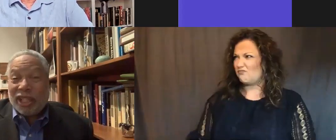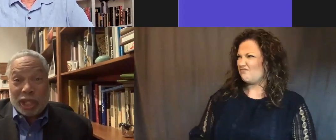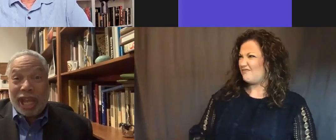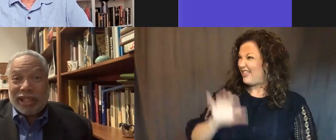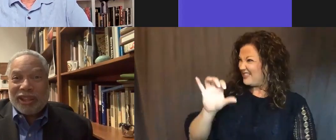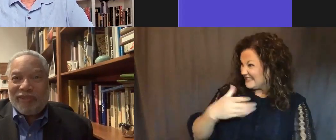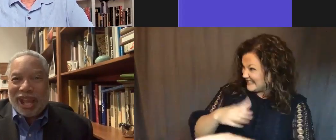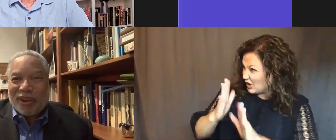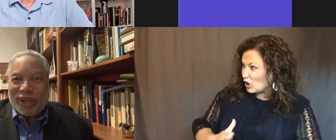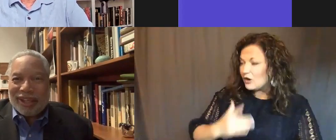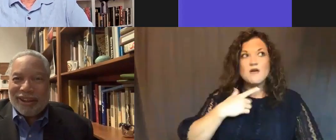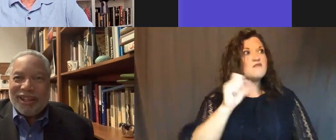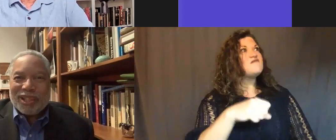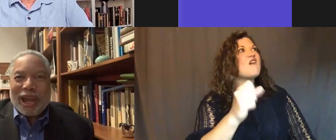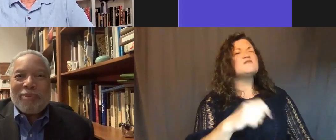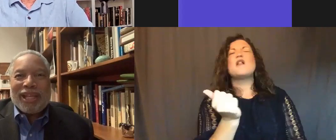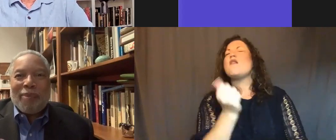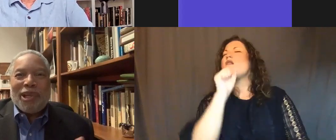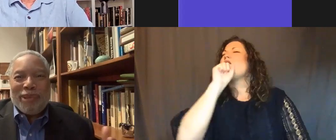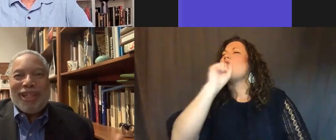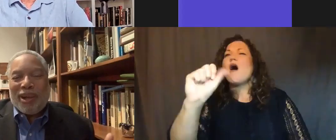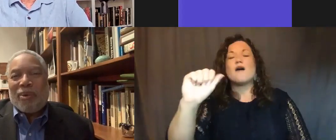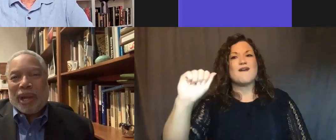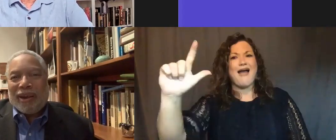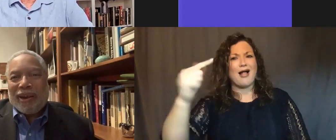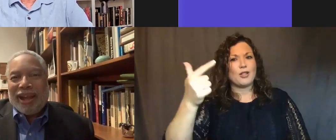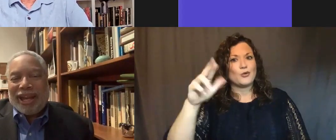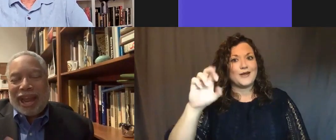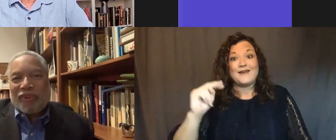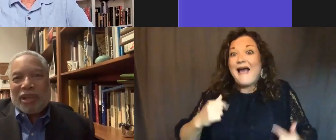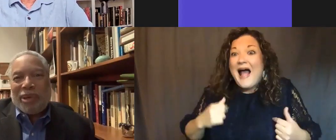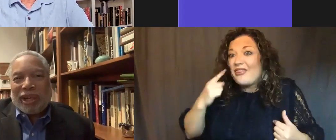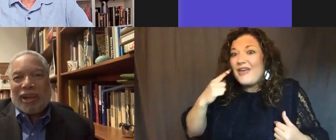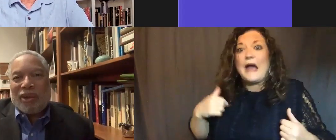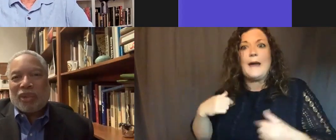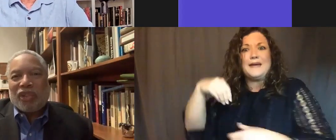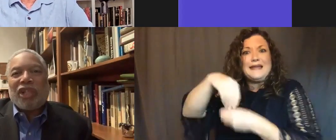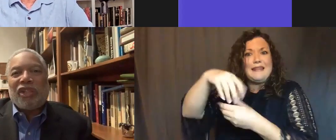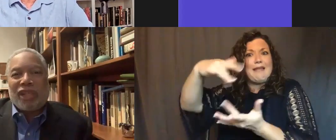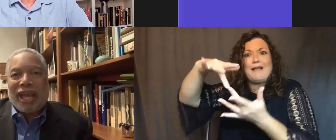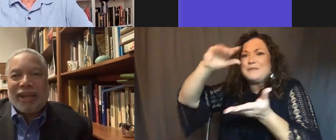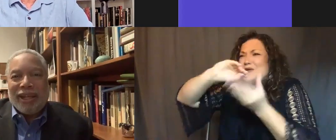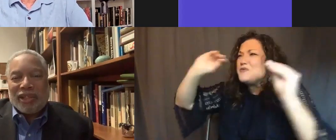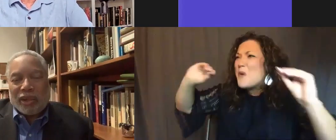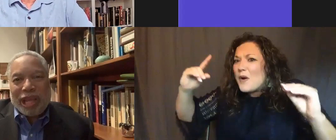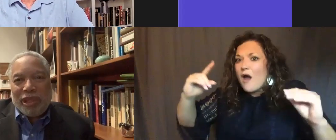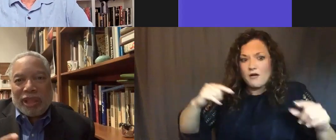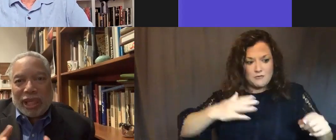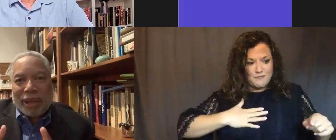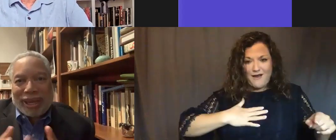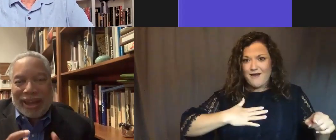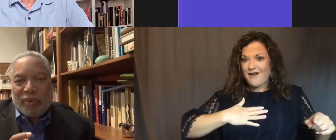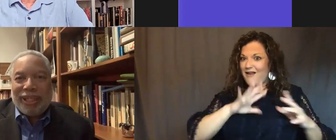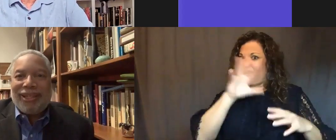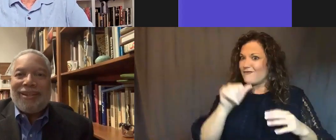And they said, yes, they loved Al Green. So I think I'm in the middle of nowhere and African American culture touches that. So it made me